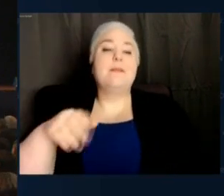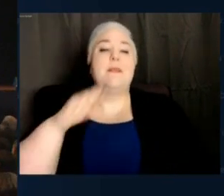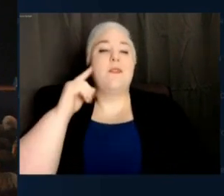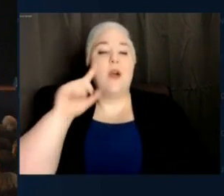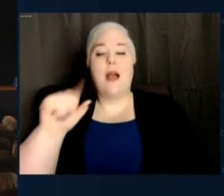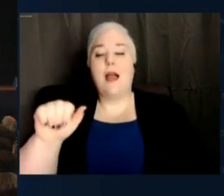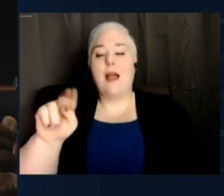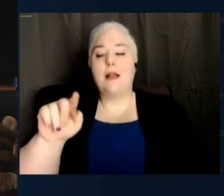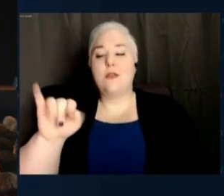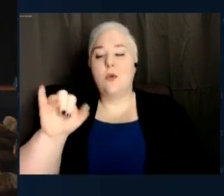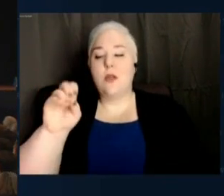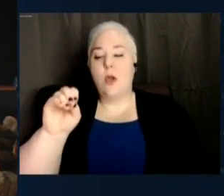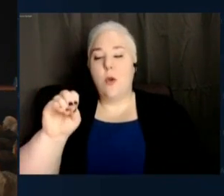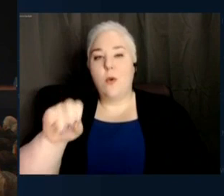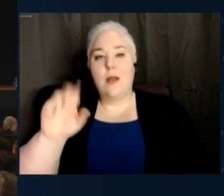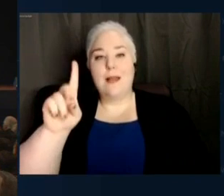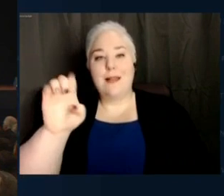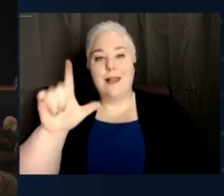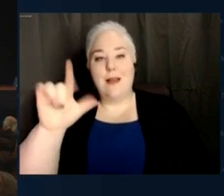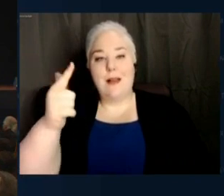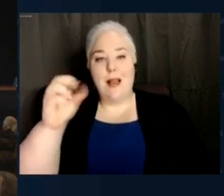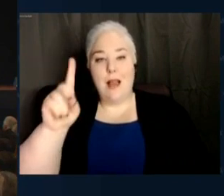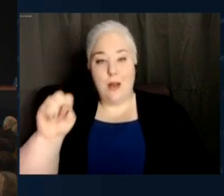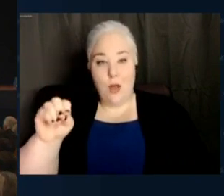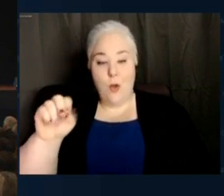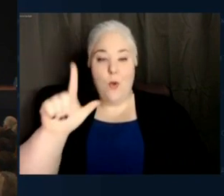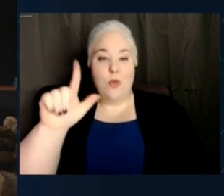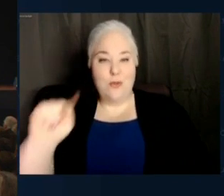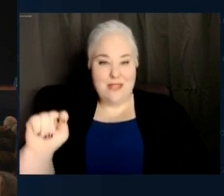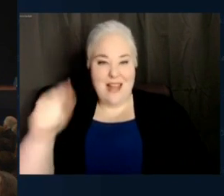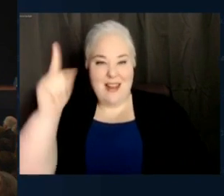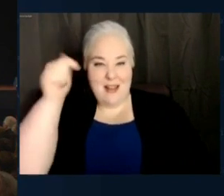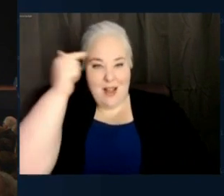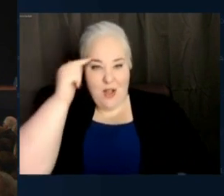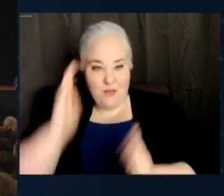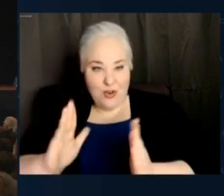Delgado as lieutenant governor of the state of New York.